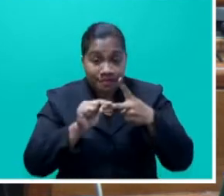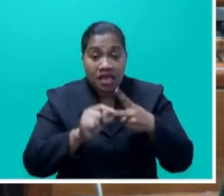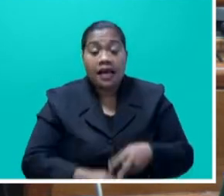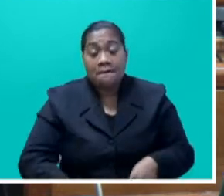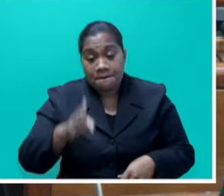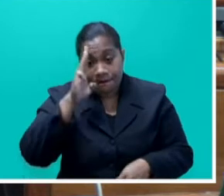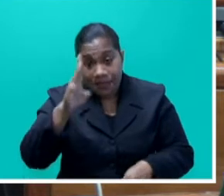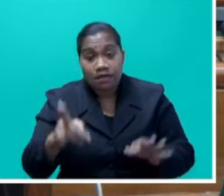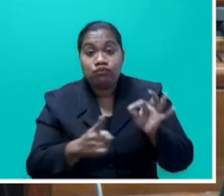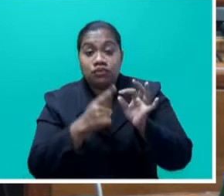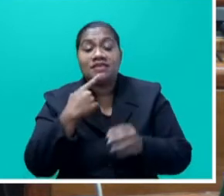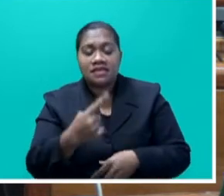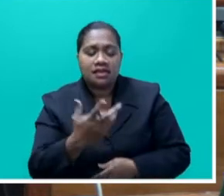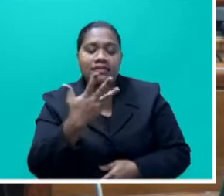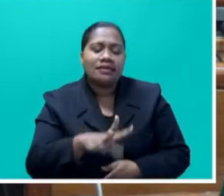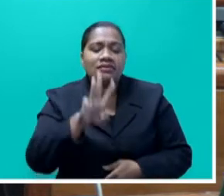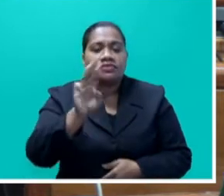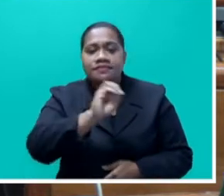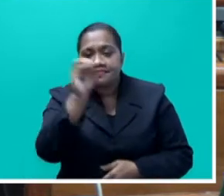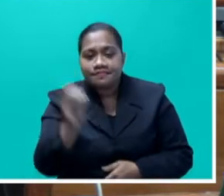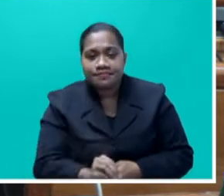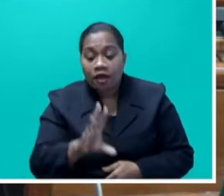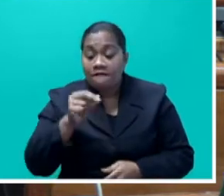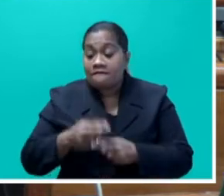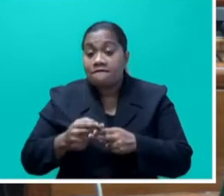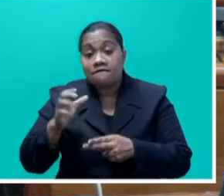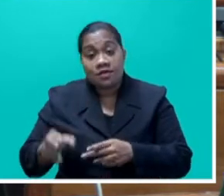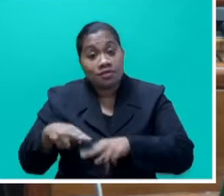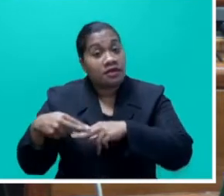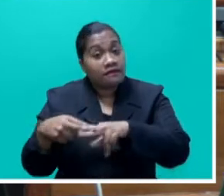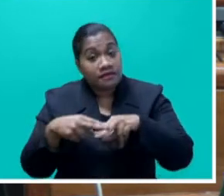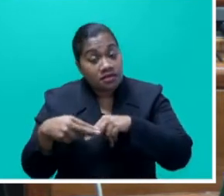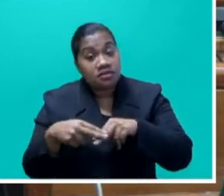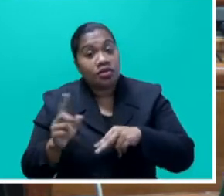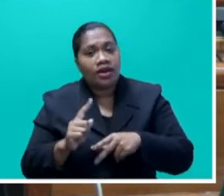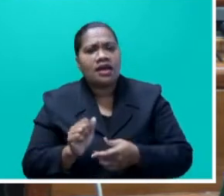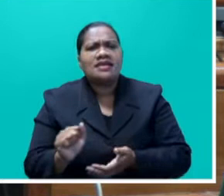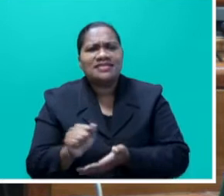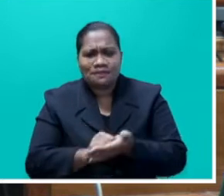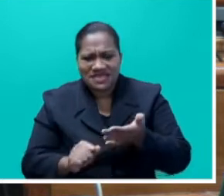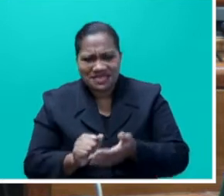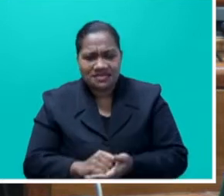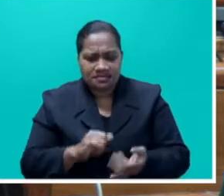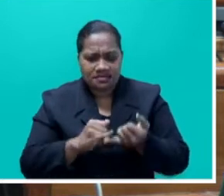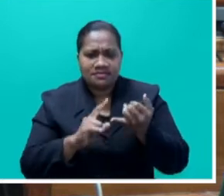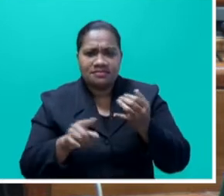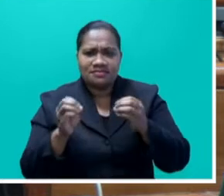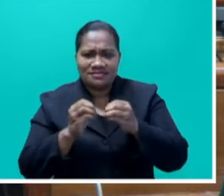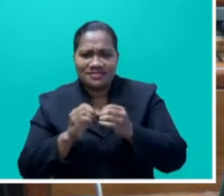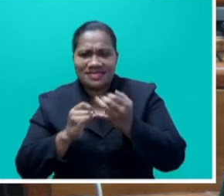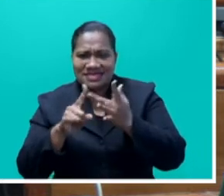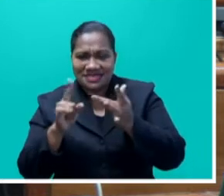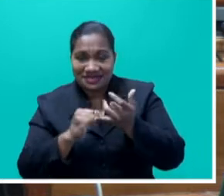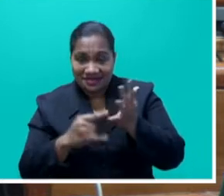that 93% of the farmers in Fiji are subsistence. Mr Speaker say, you, what's wrong with